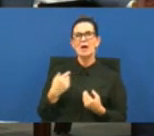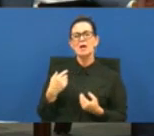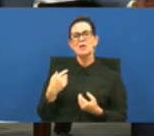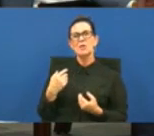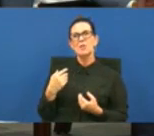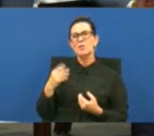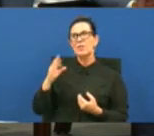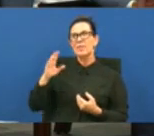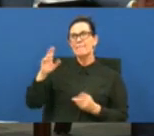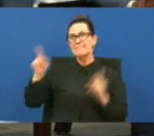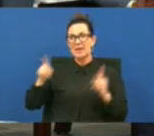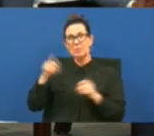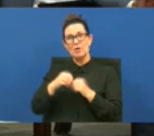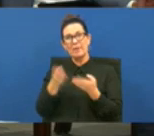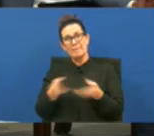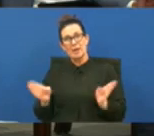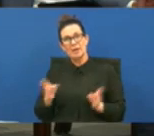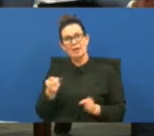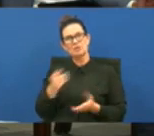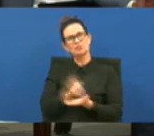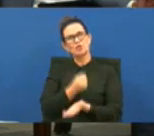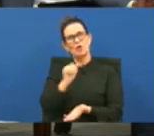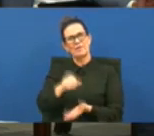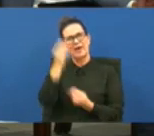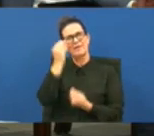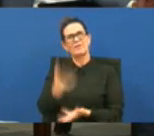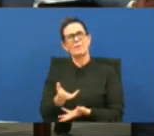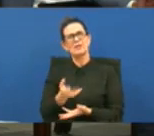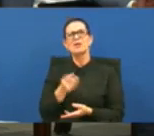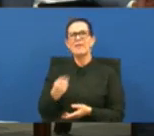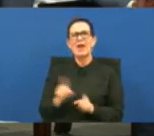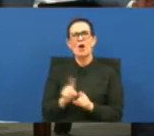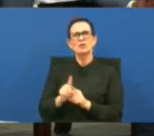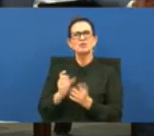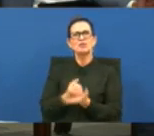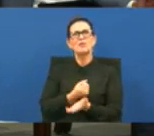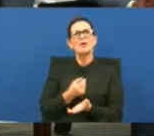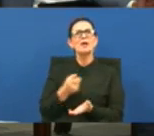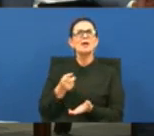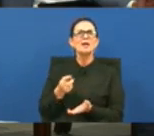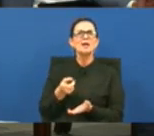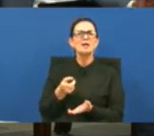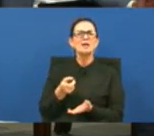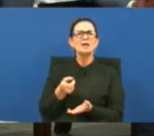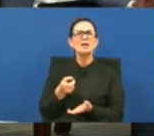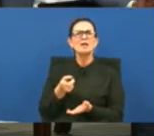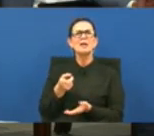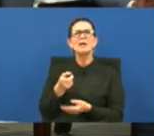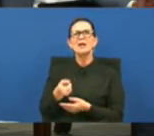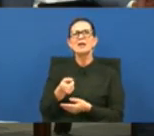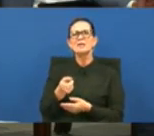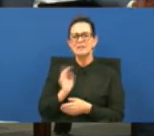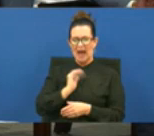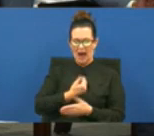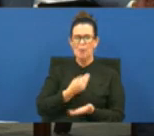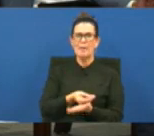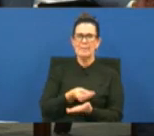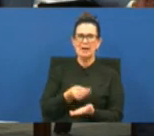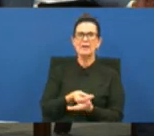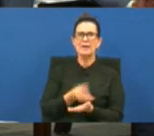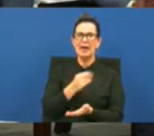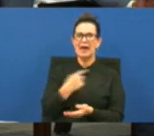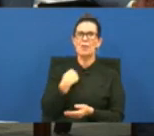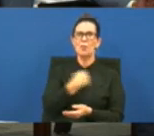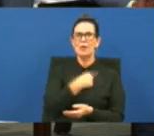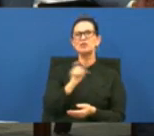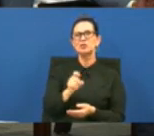deserve that information but they also deserve something that is kissed quite frankly it's our money and all of us should